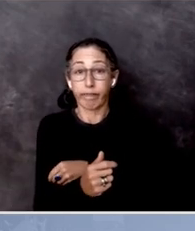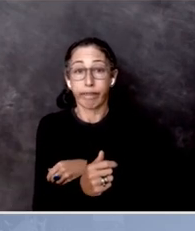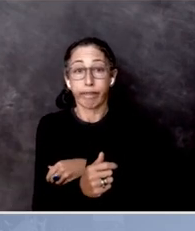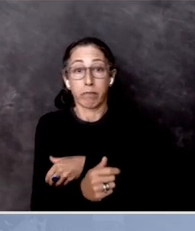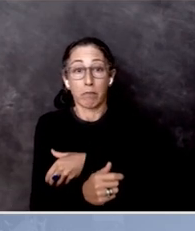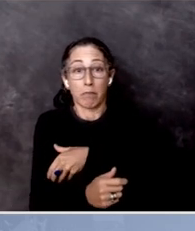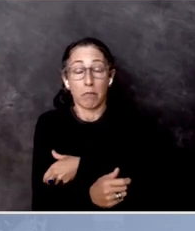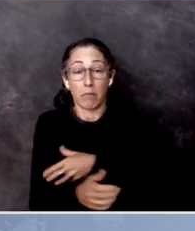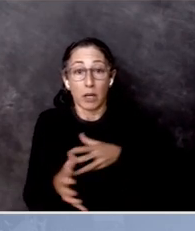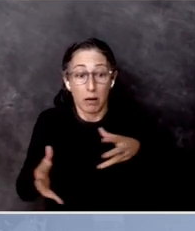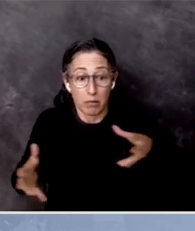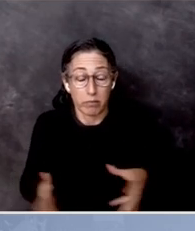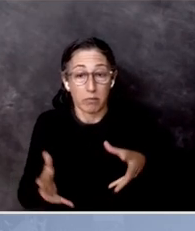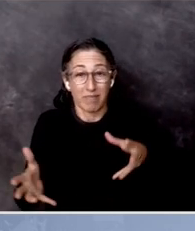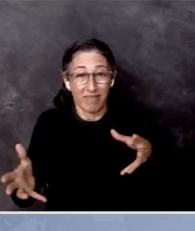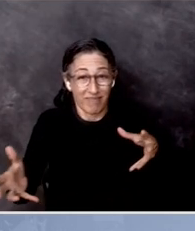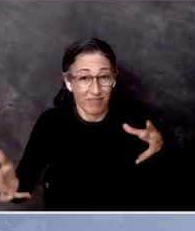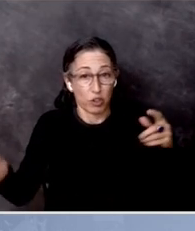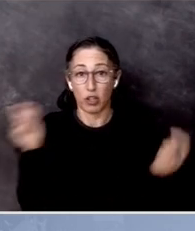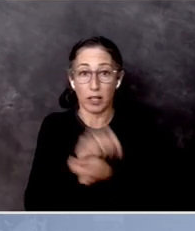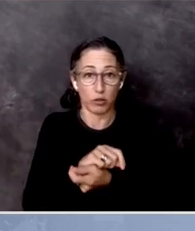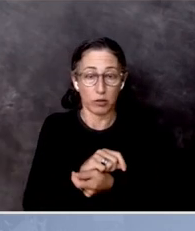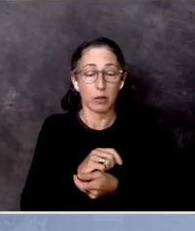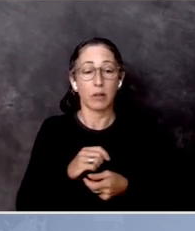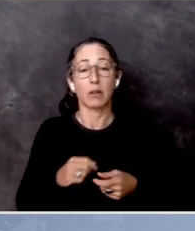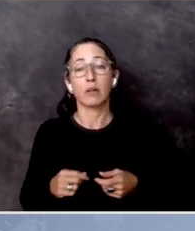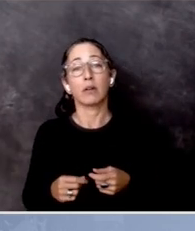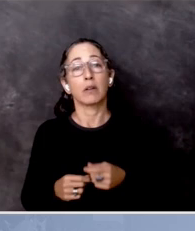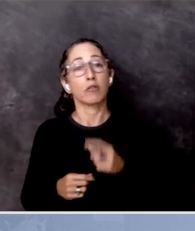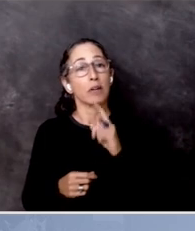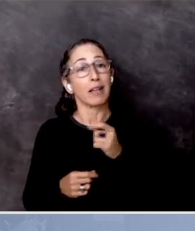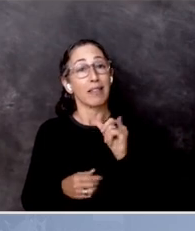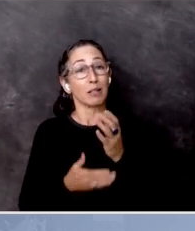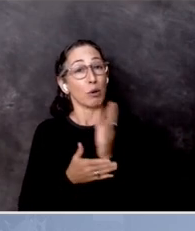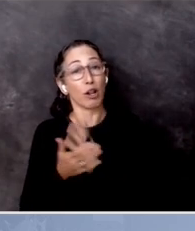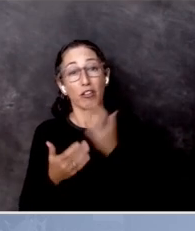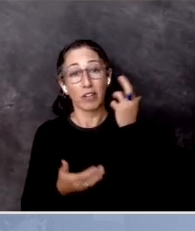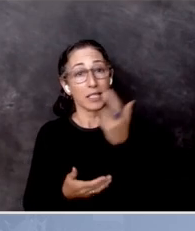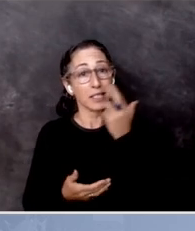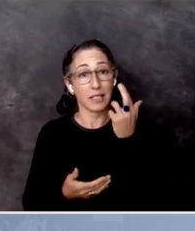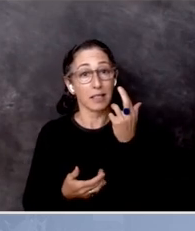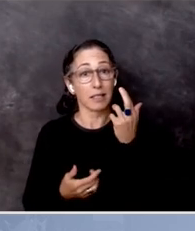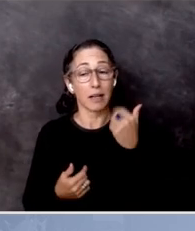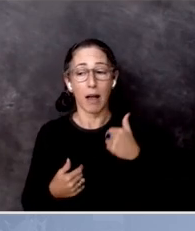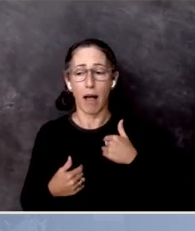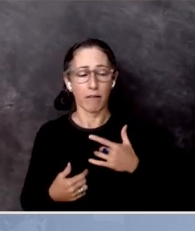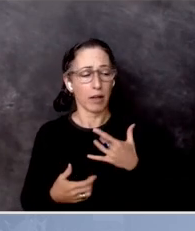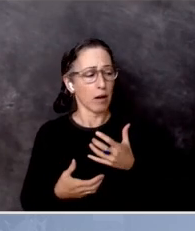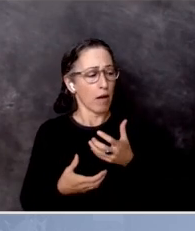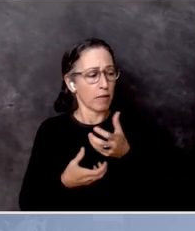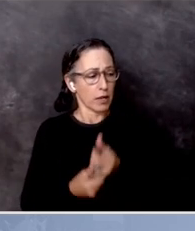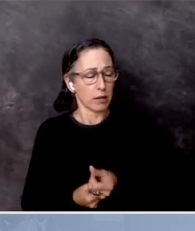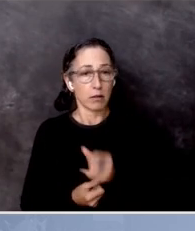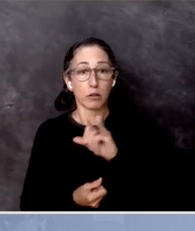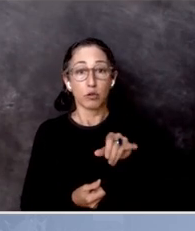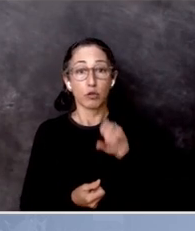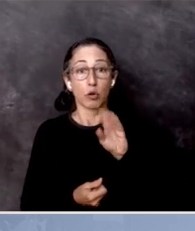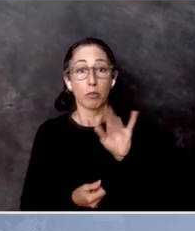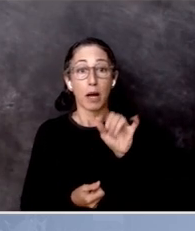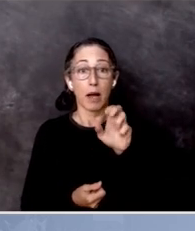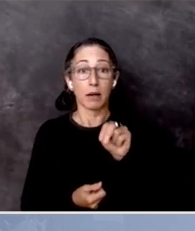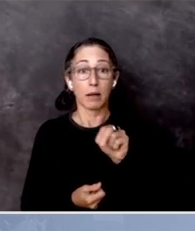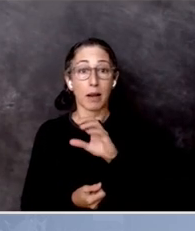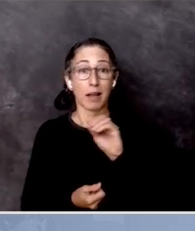So, and it's part of the reason why I'm confident that Joe Biden and Kamala Harris